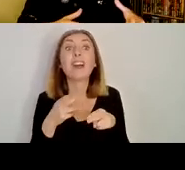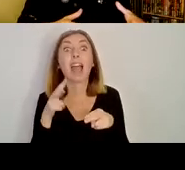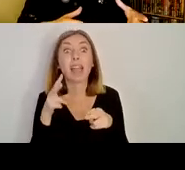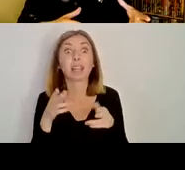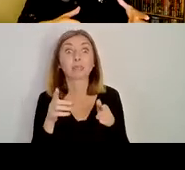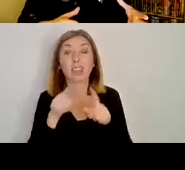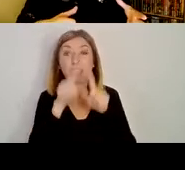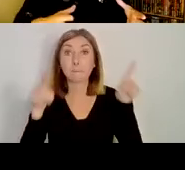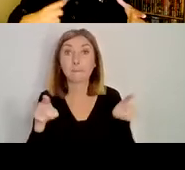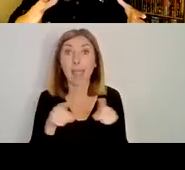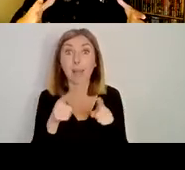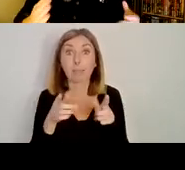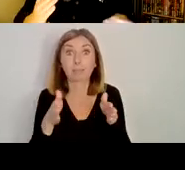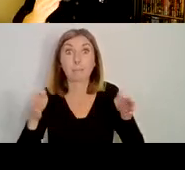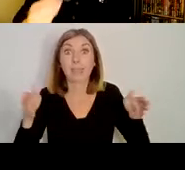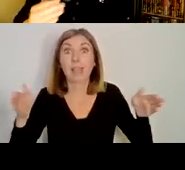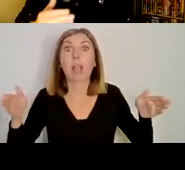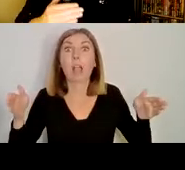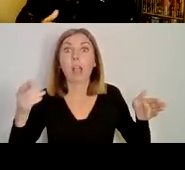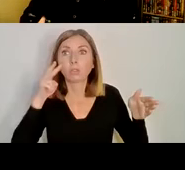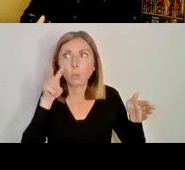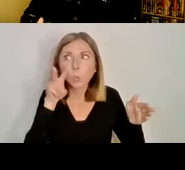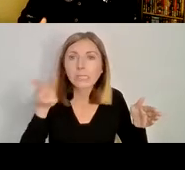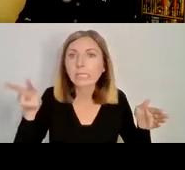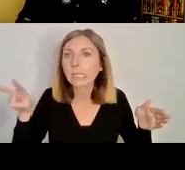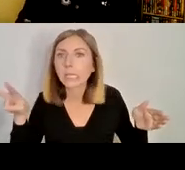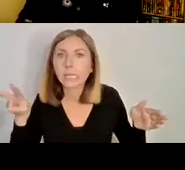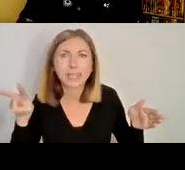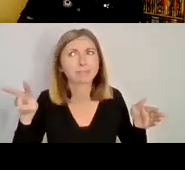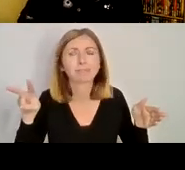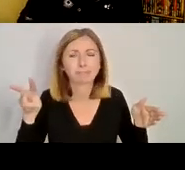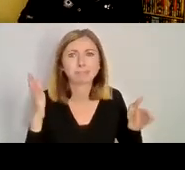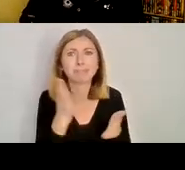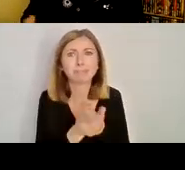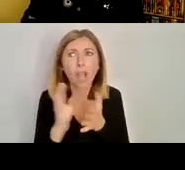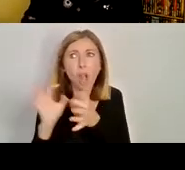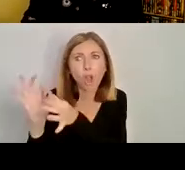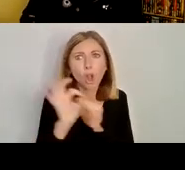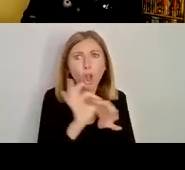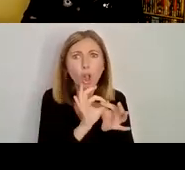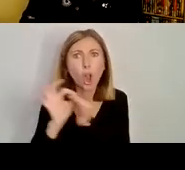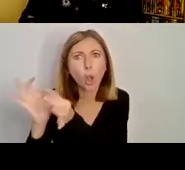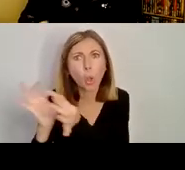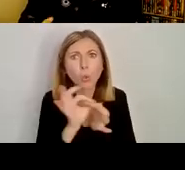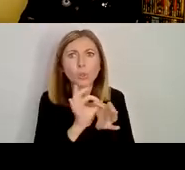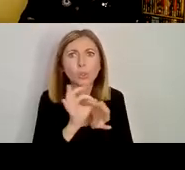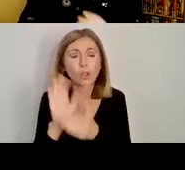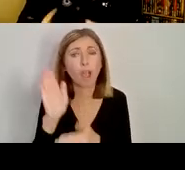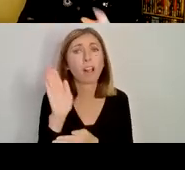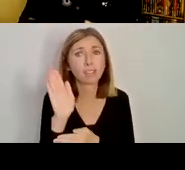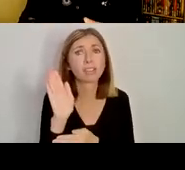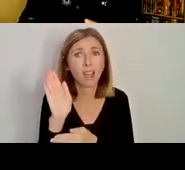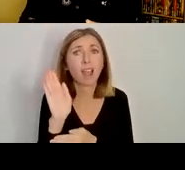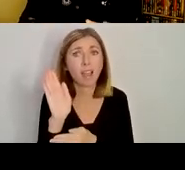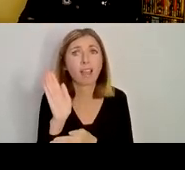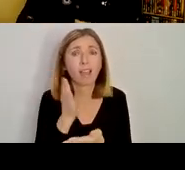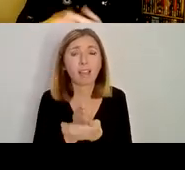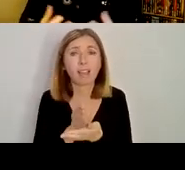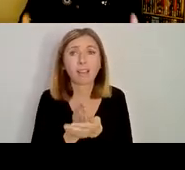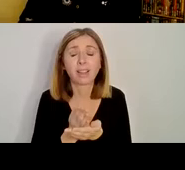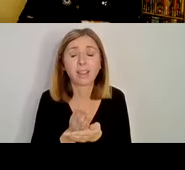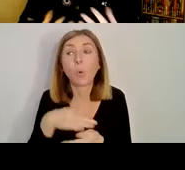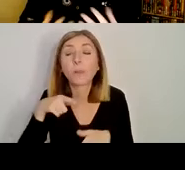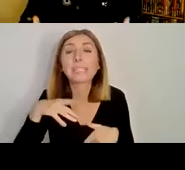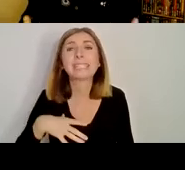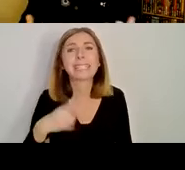onwards, you would see how close those coastal sites are to the coast of Ulster. And that's one thing we need to think about.